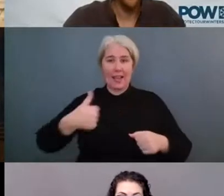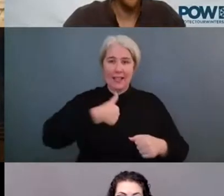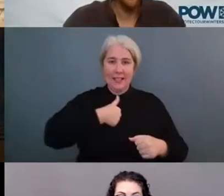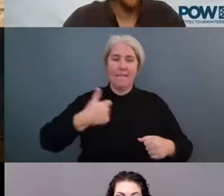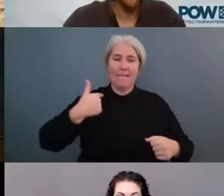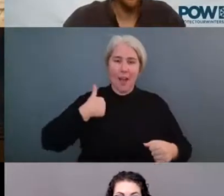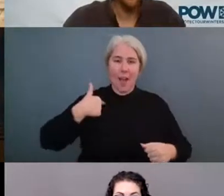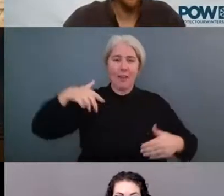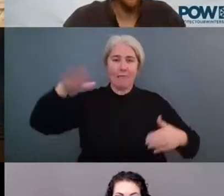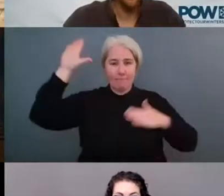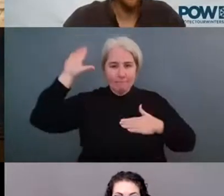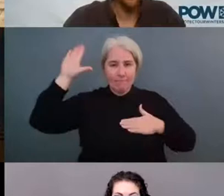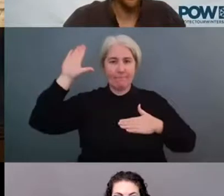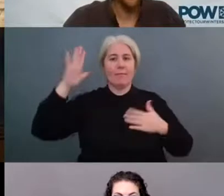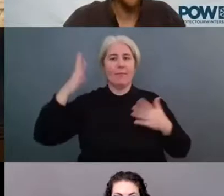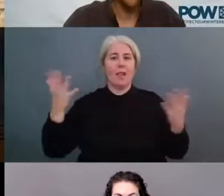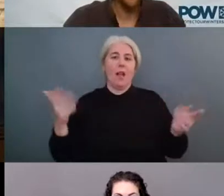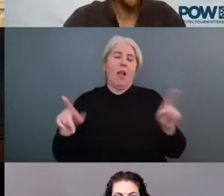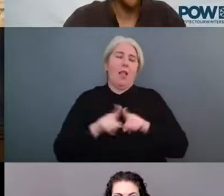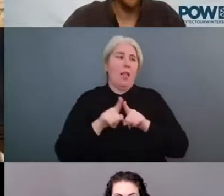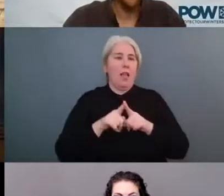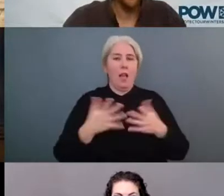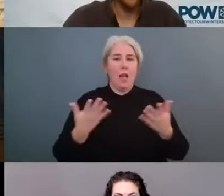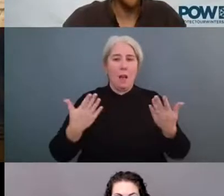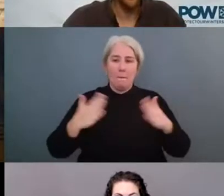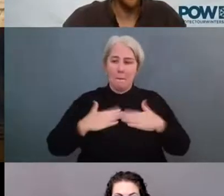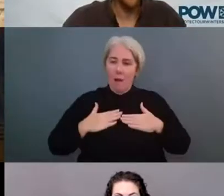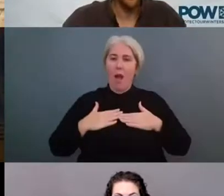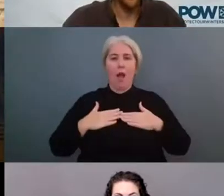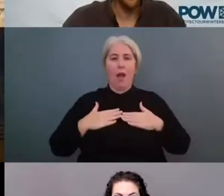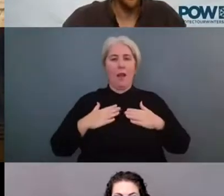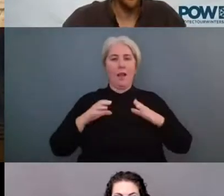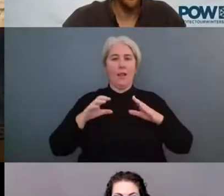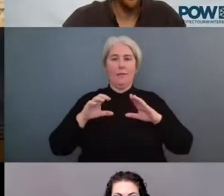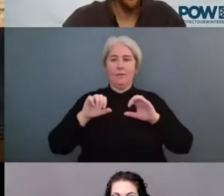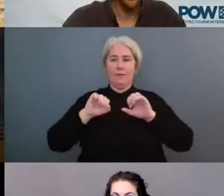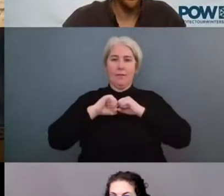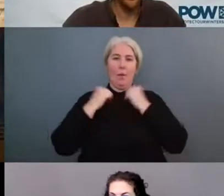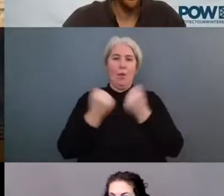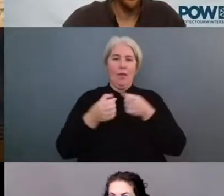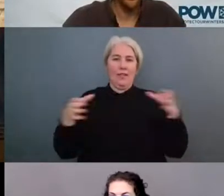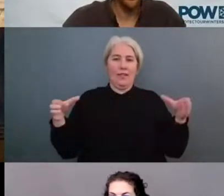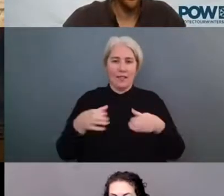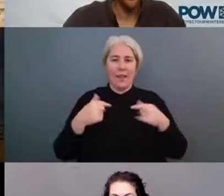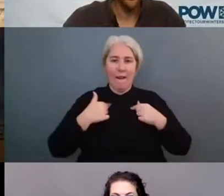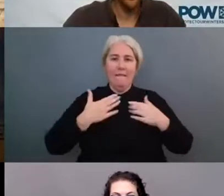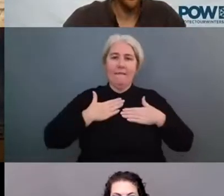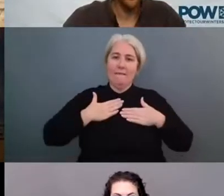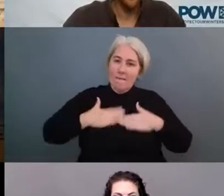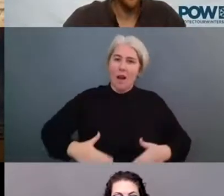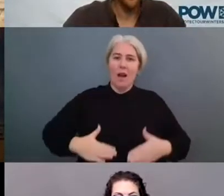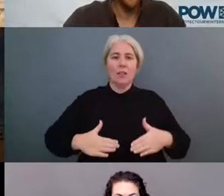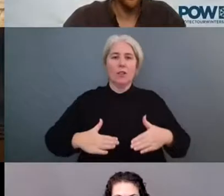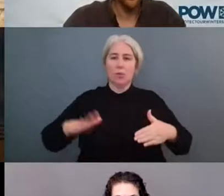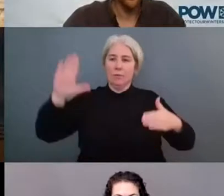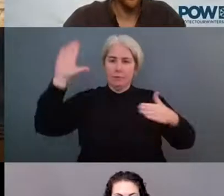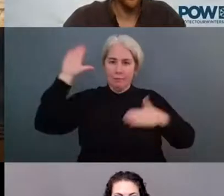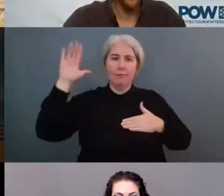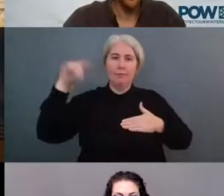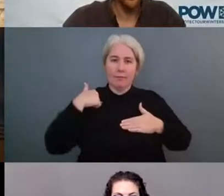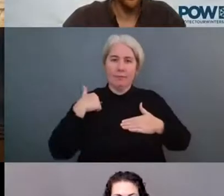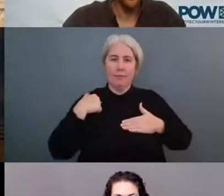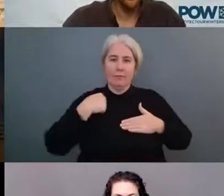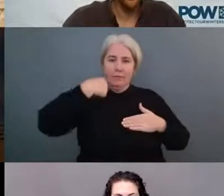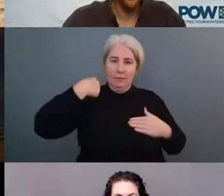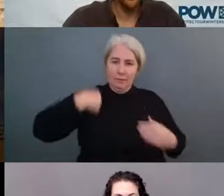organization will do for for climate. People can become ambassadors on their behalf or on behalf of